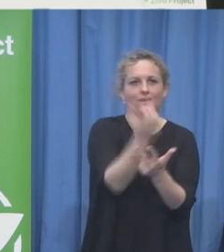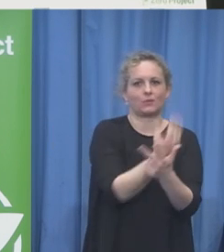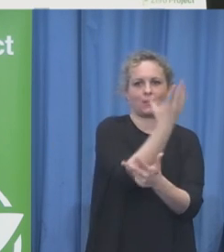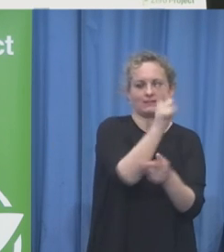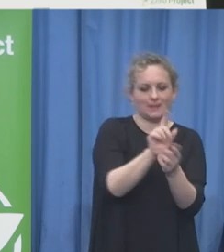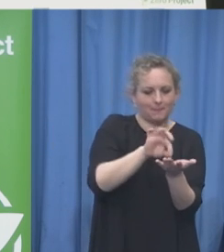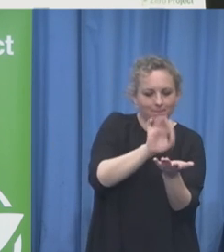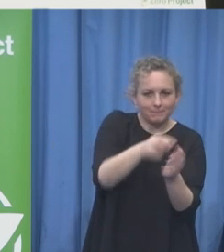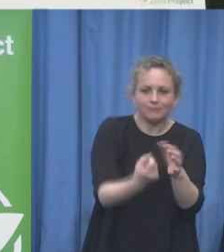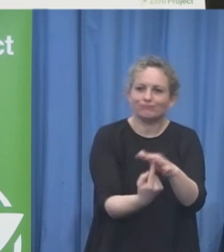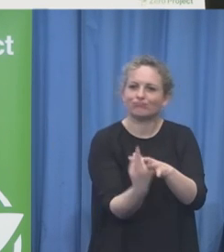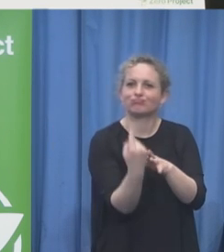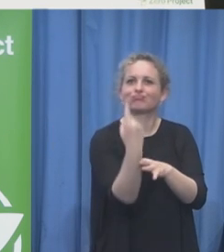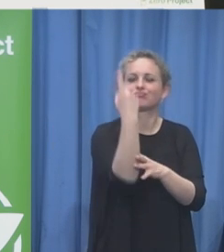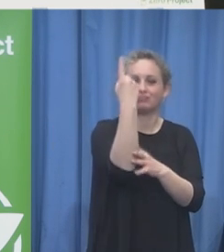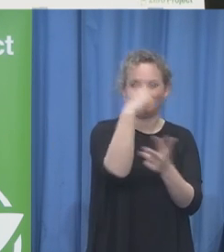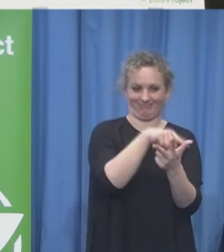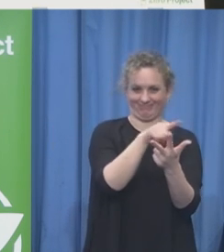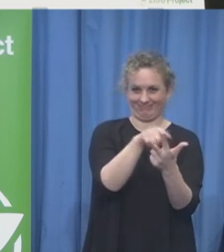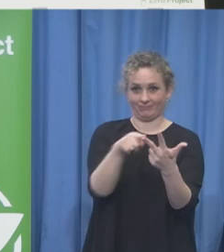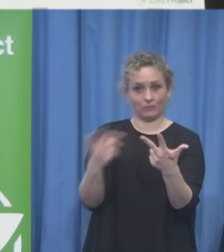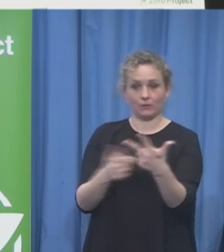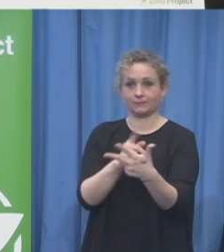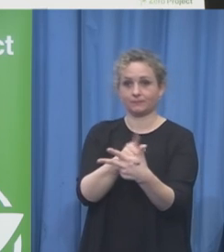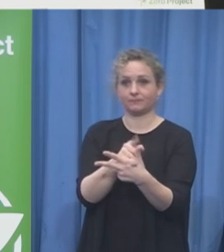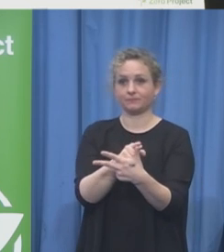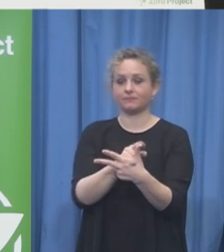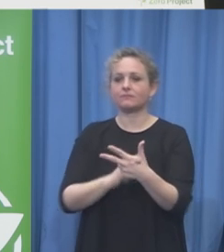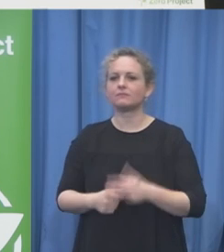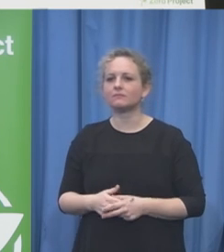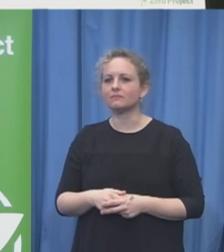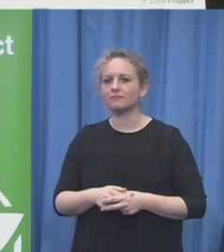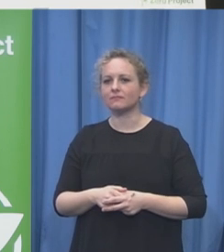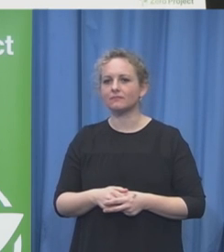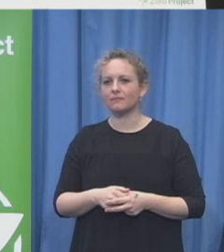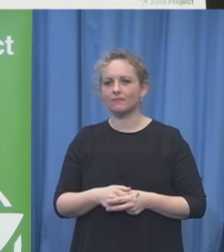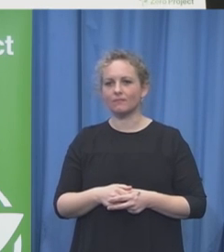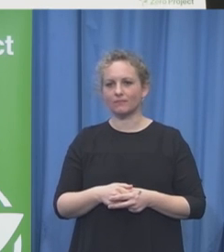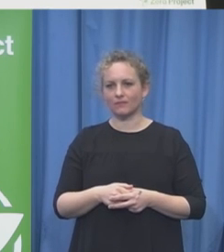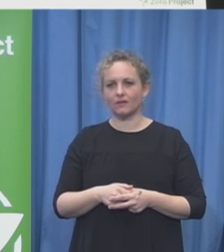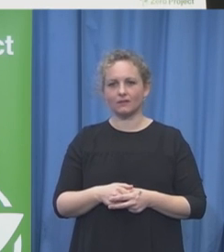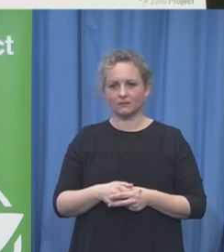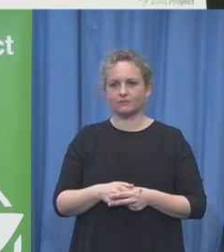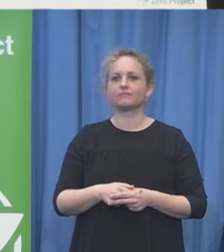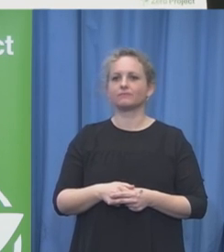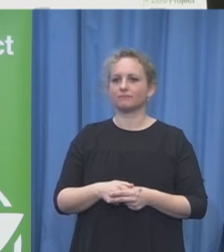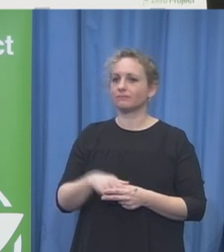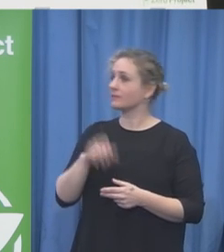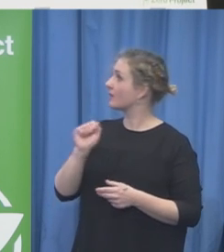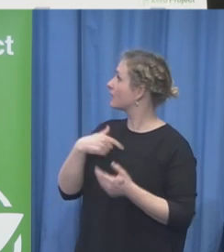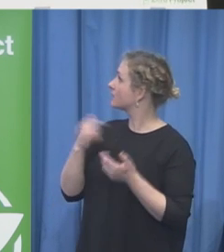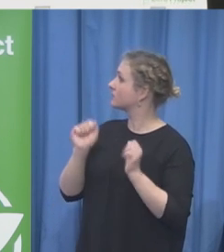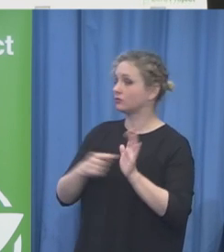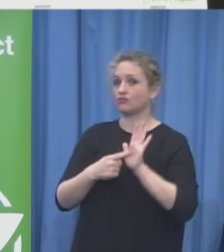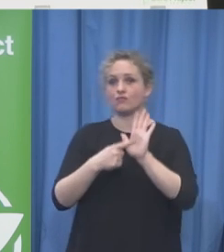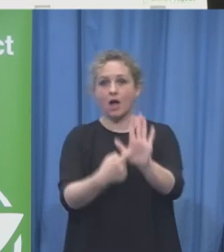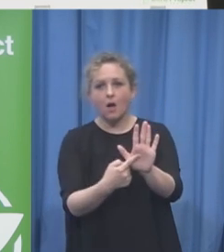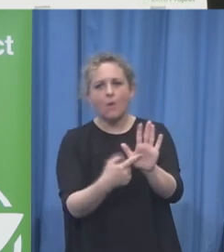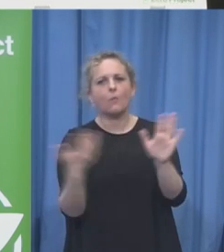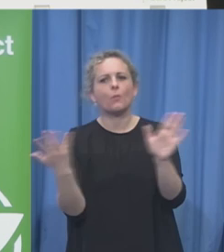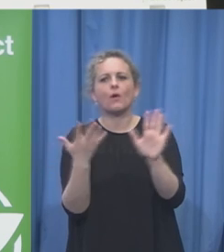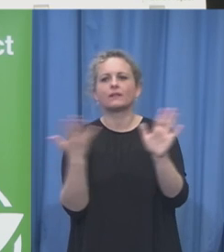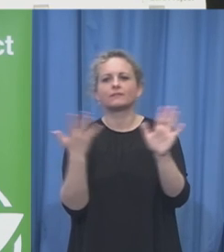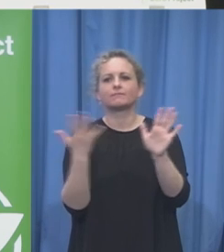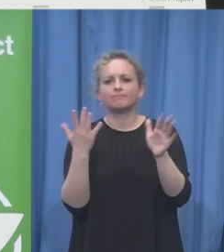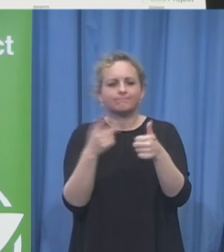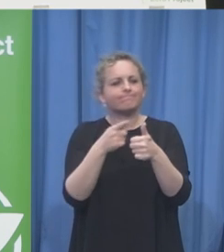it. We believe the new logos show the mission we all share with Zero Project. In destroying that